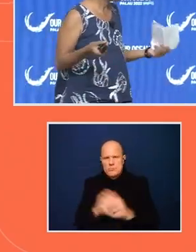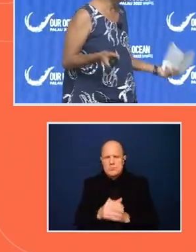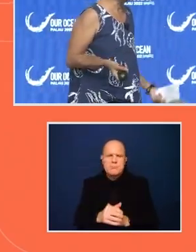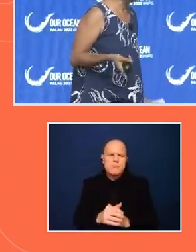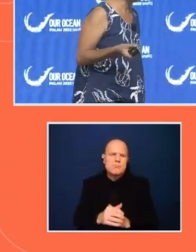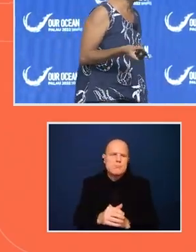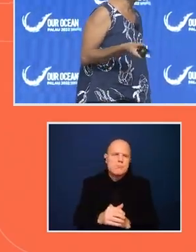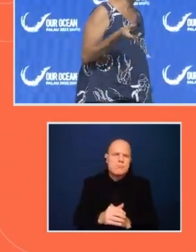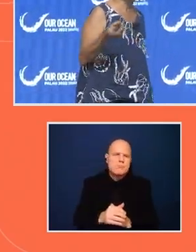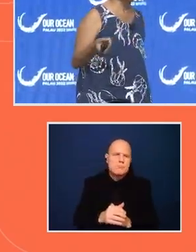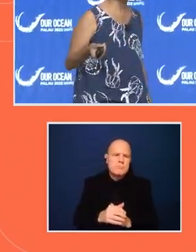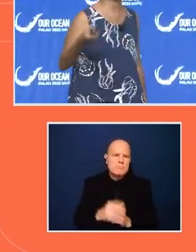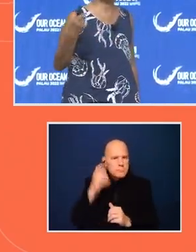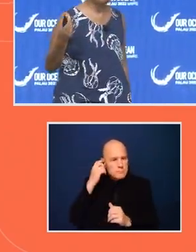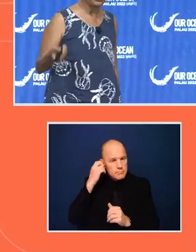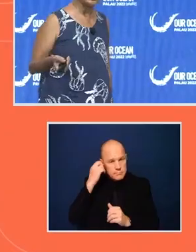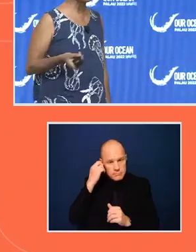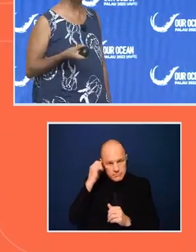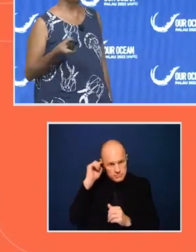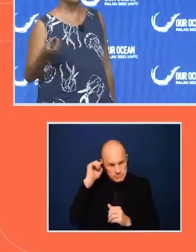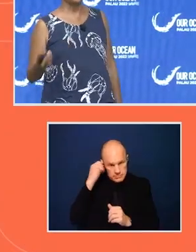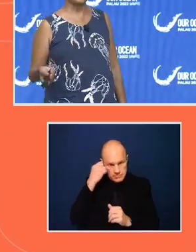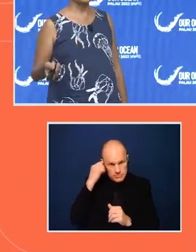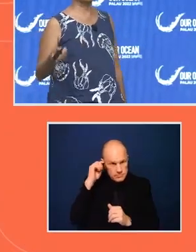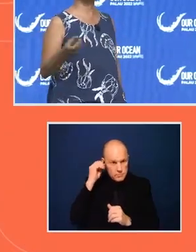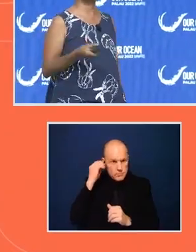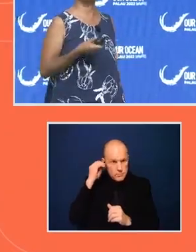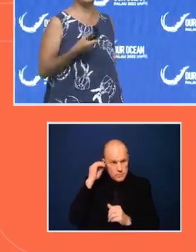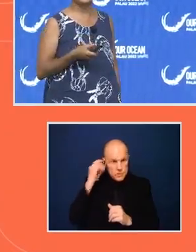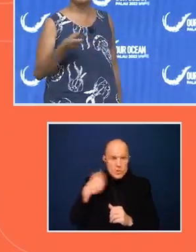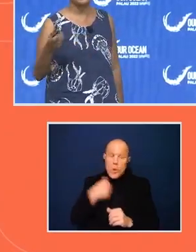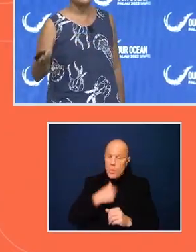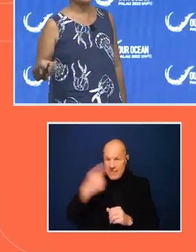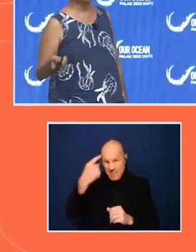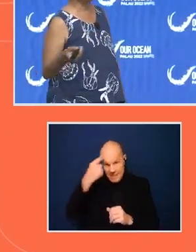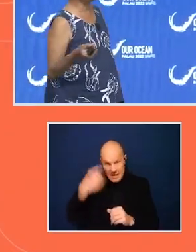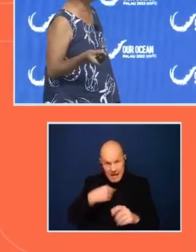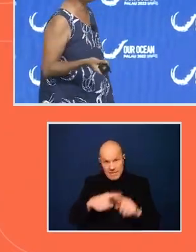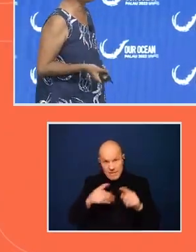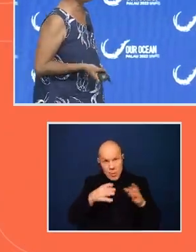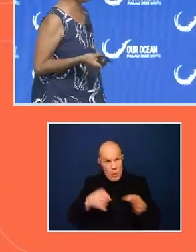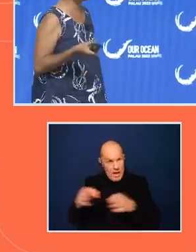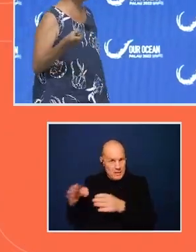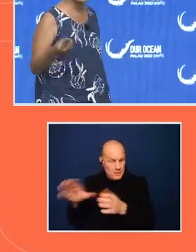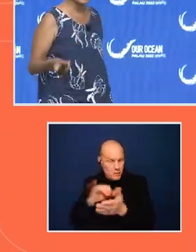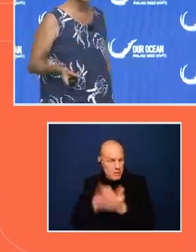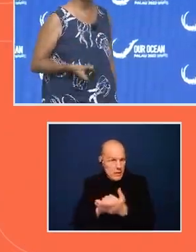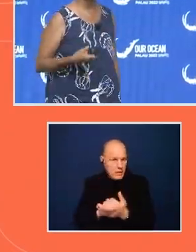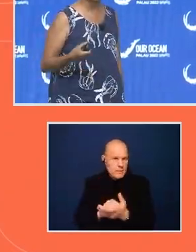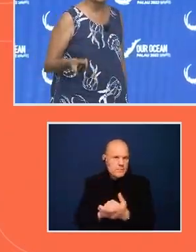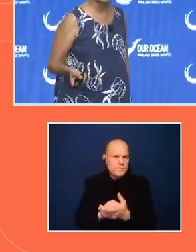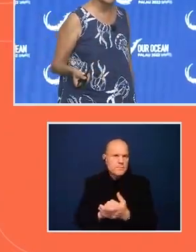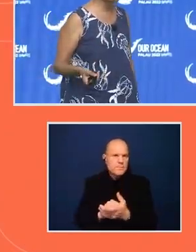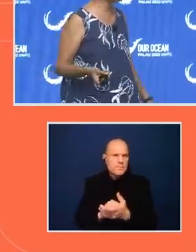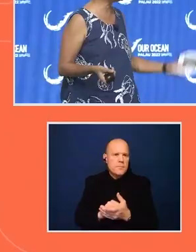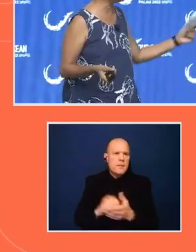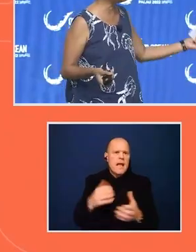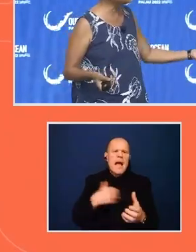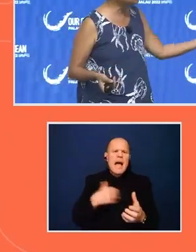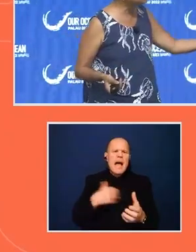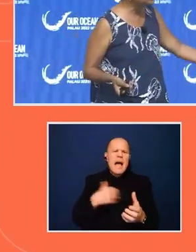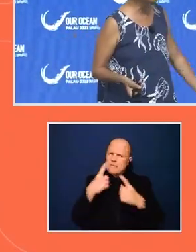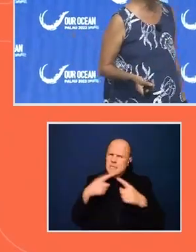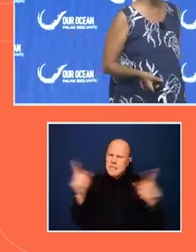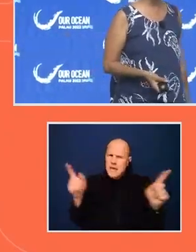So we think that there's ways that we can do this. There's a lot of success has already happened.